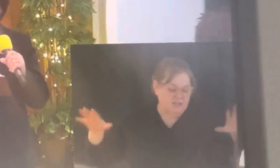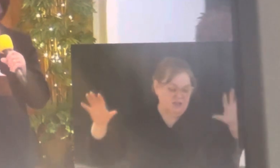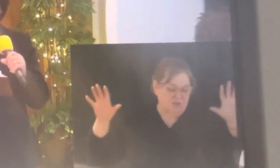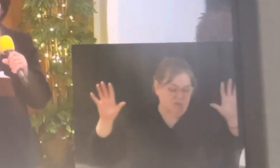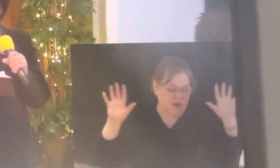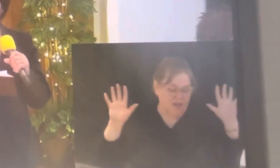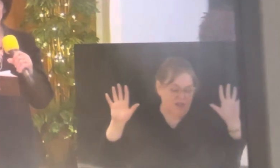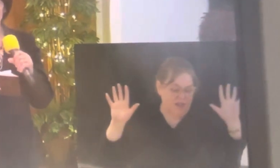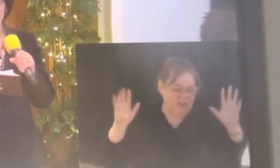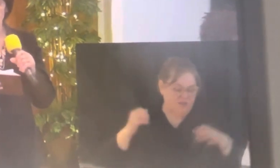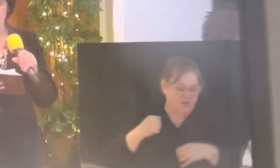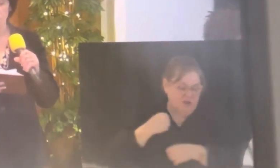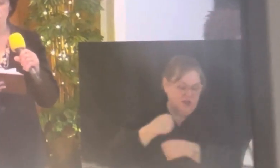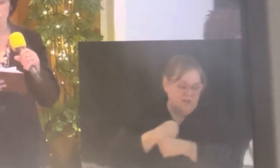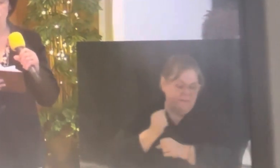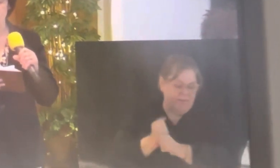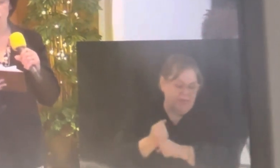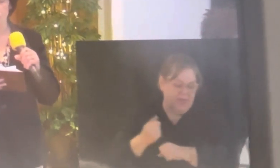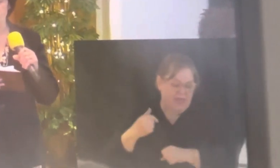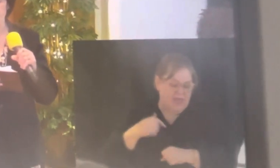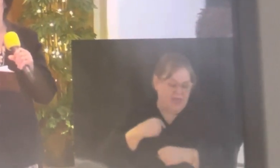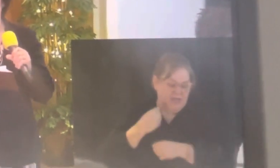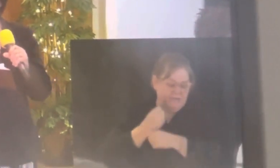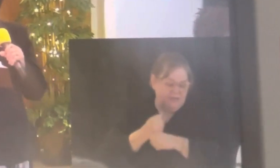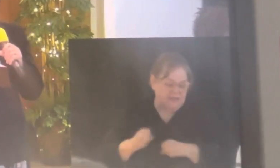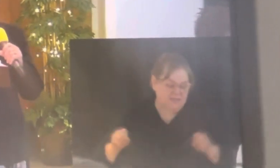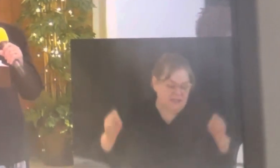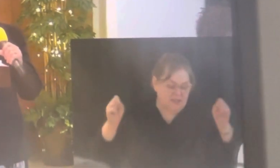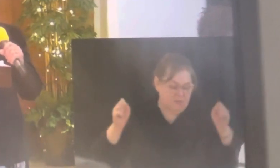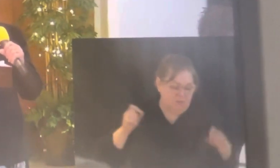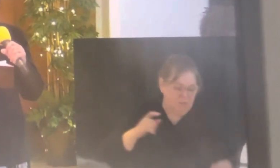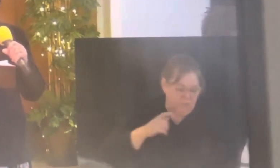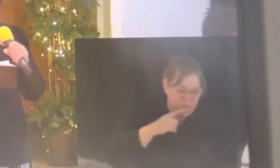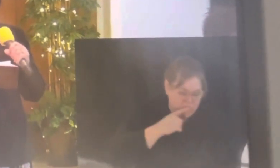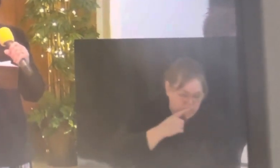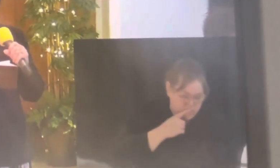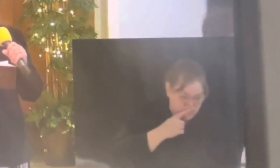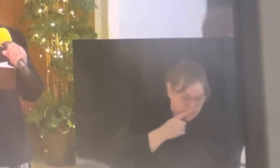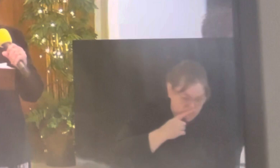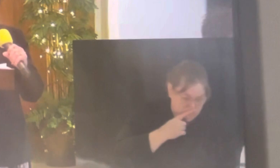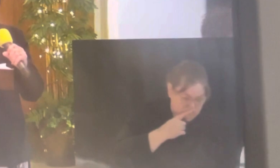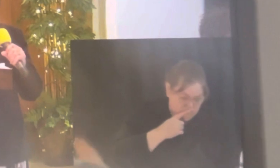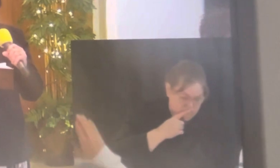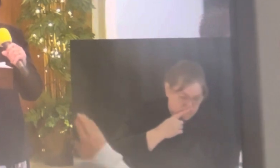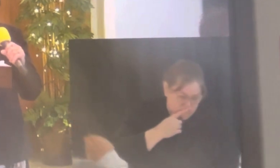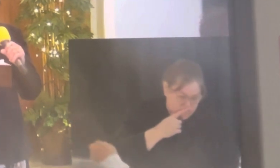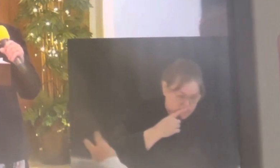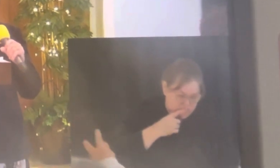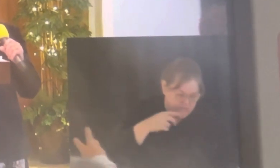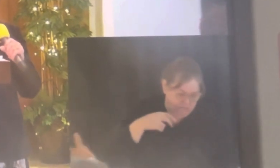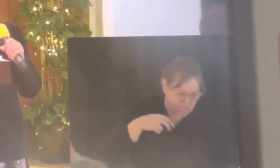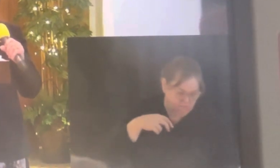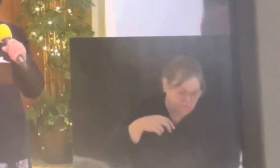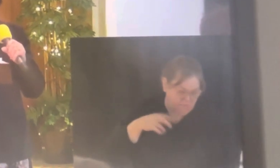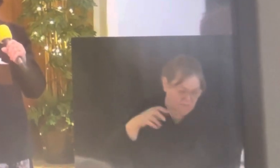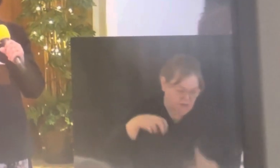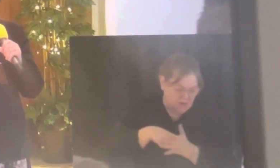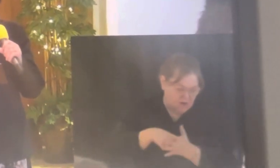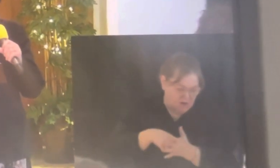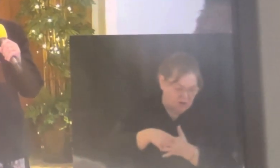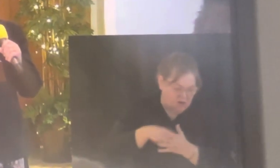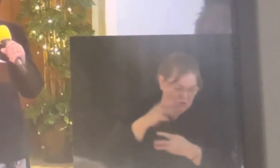surrender, all to His feet I bow.